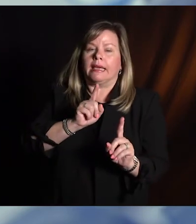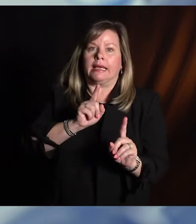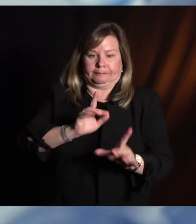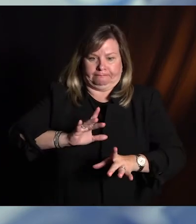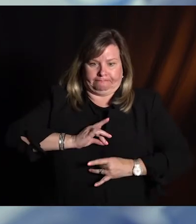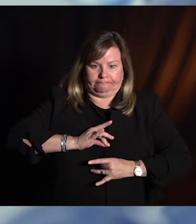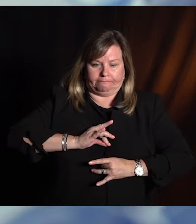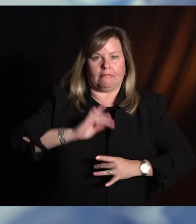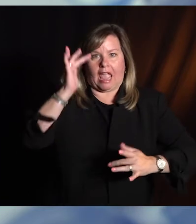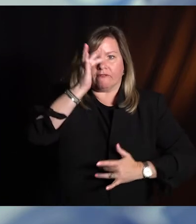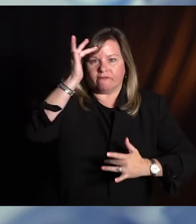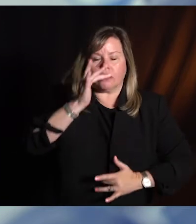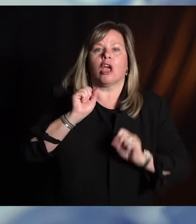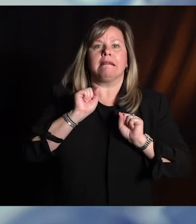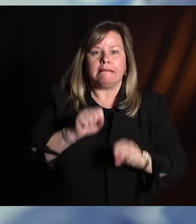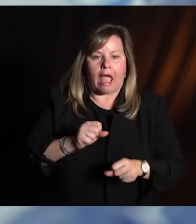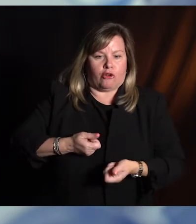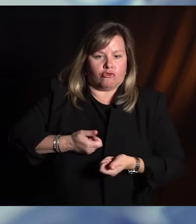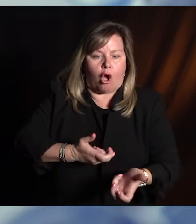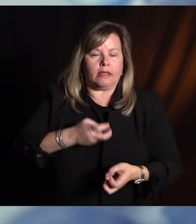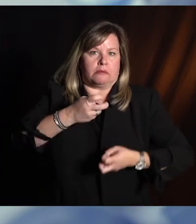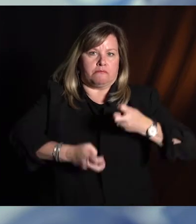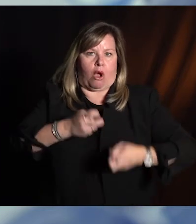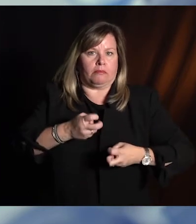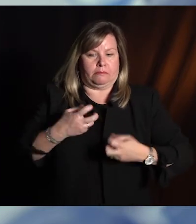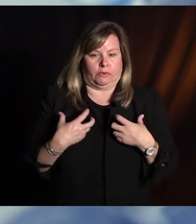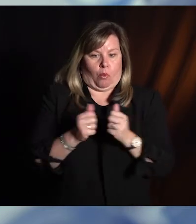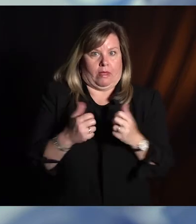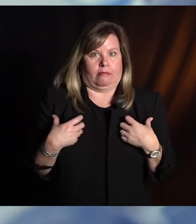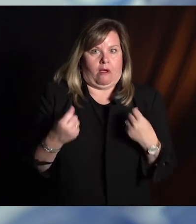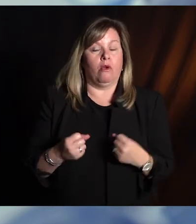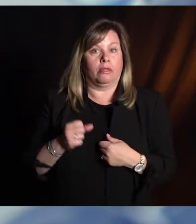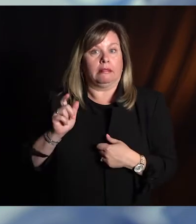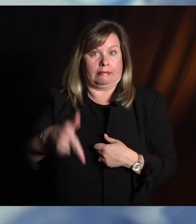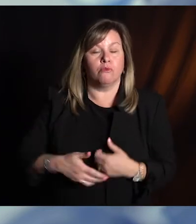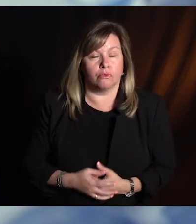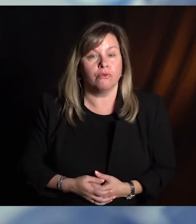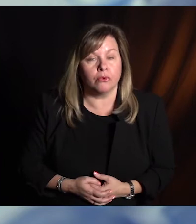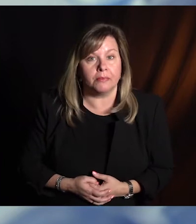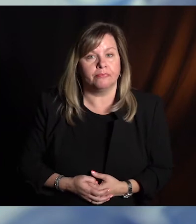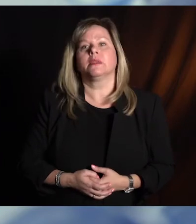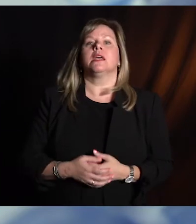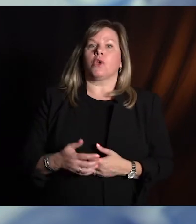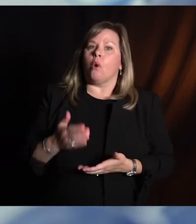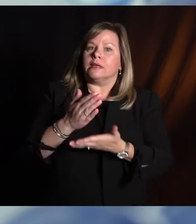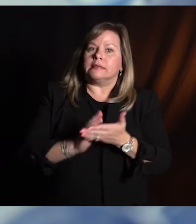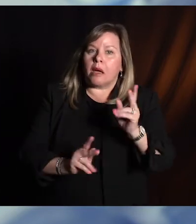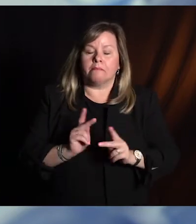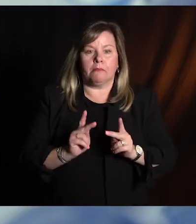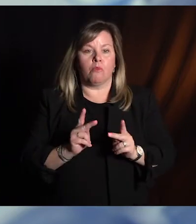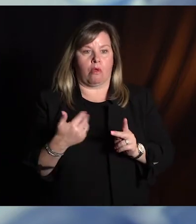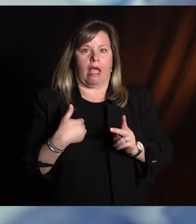can cause unforeseen consequences down the road. And there are lots of examples of that. Chicken pox and